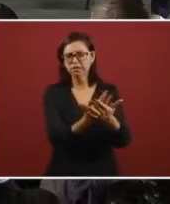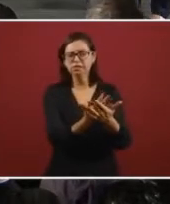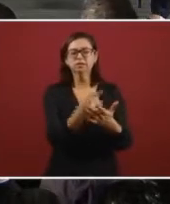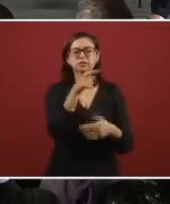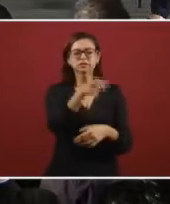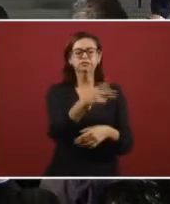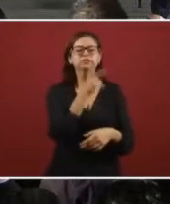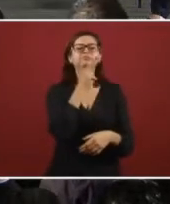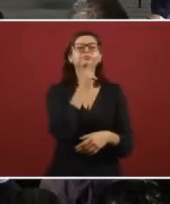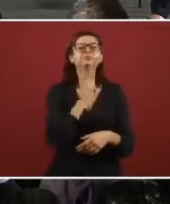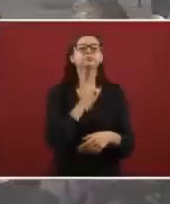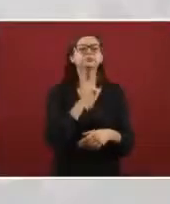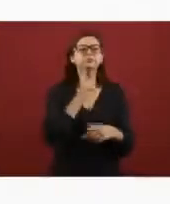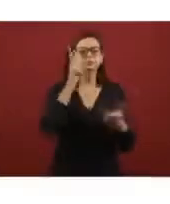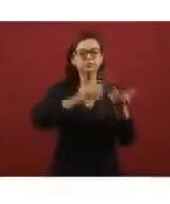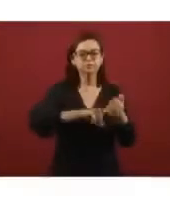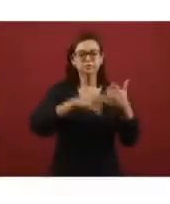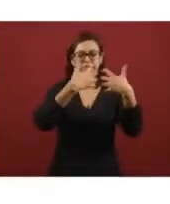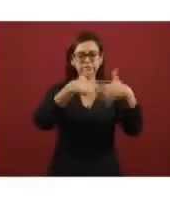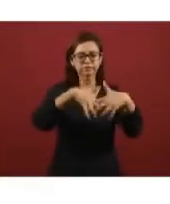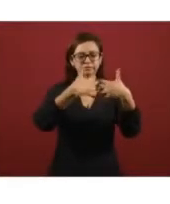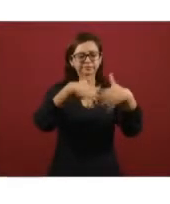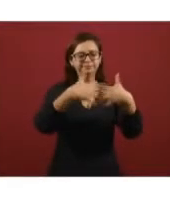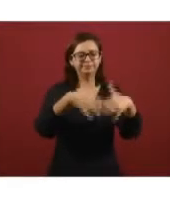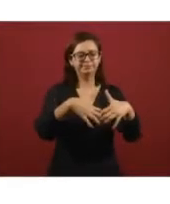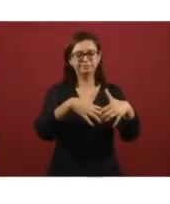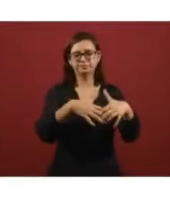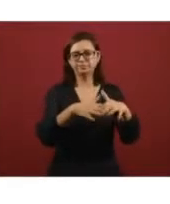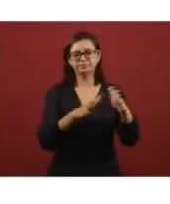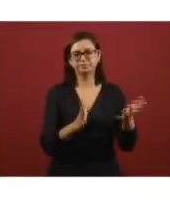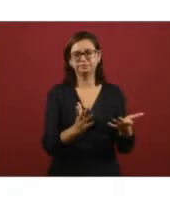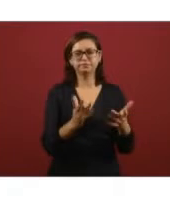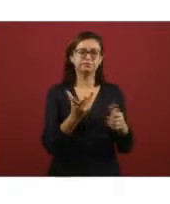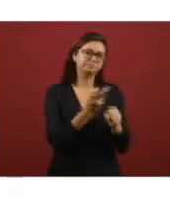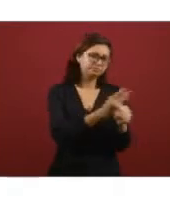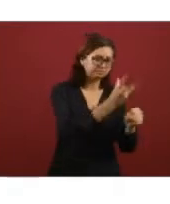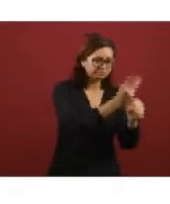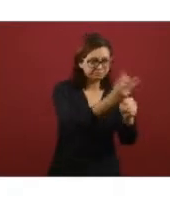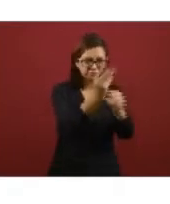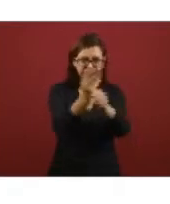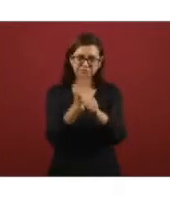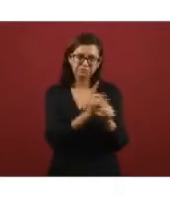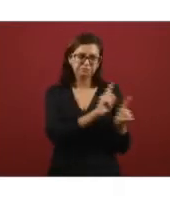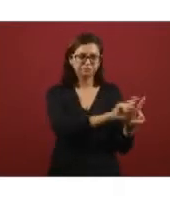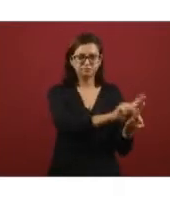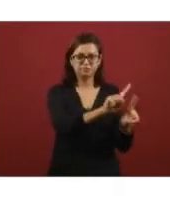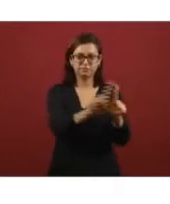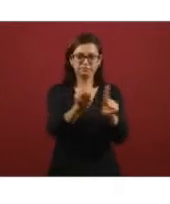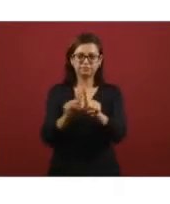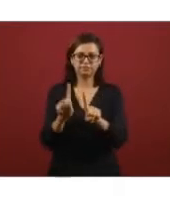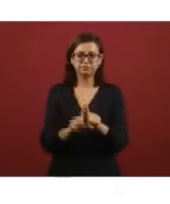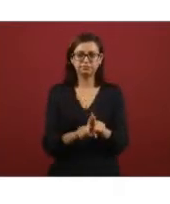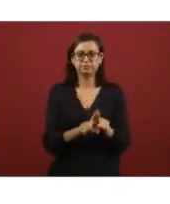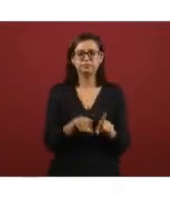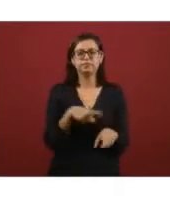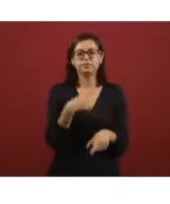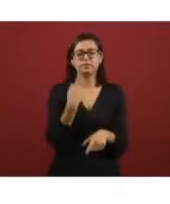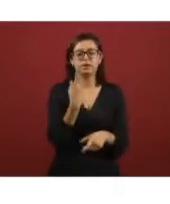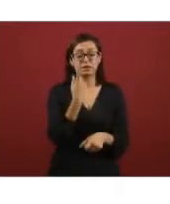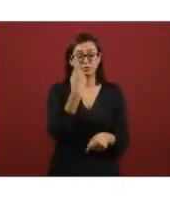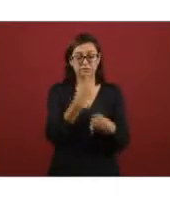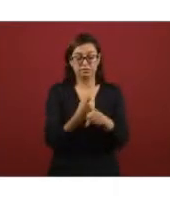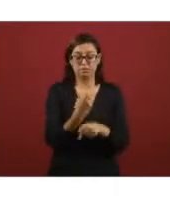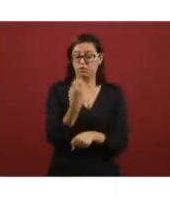and production in order to do productive and uh maintenance